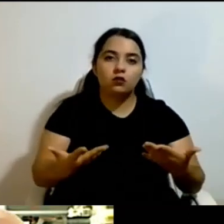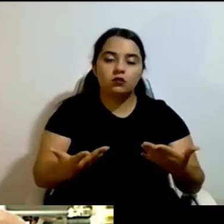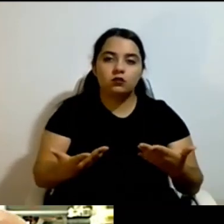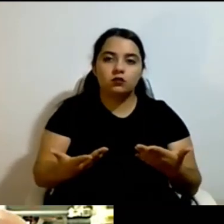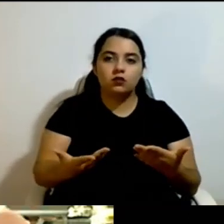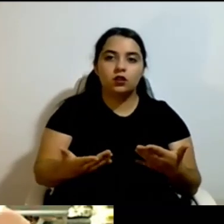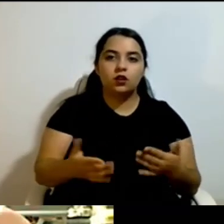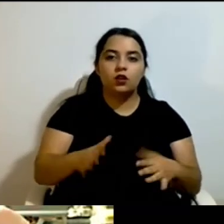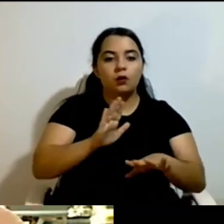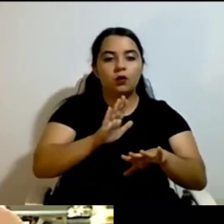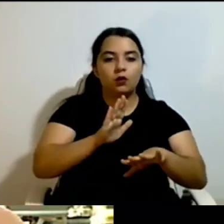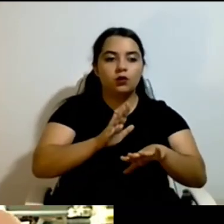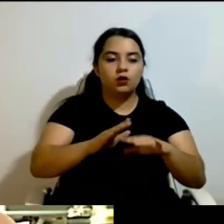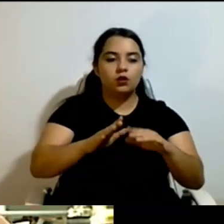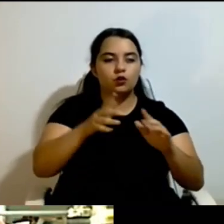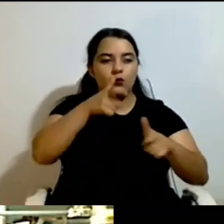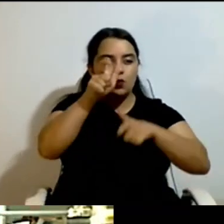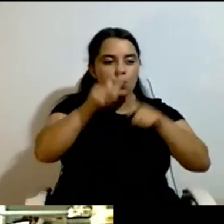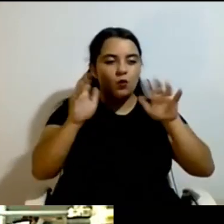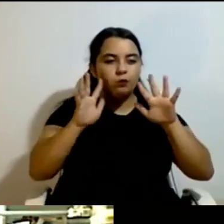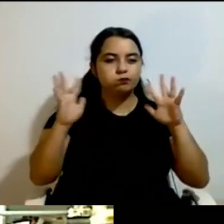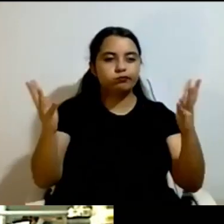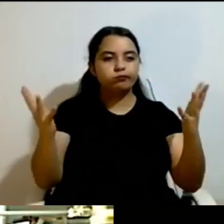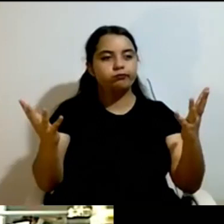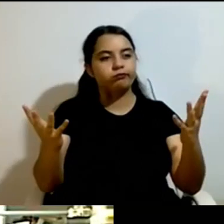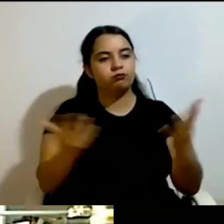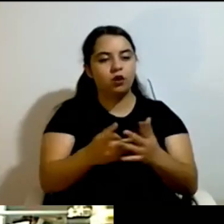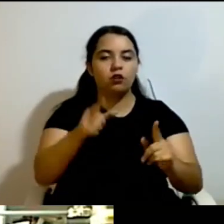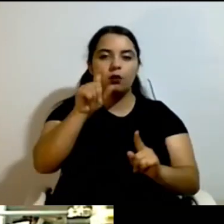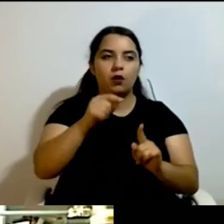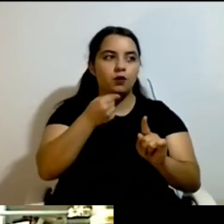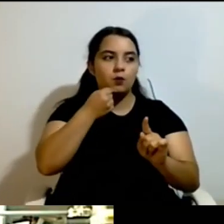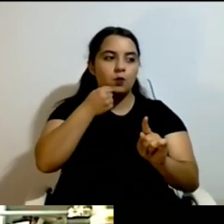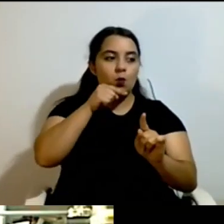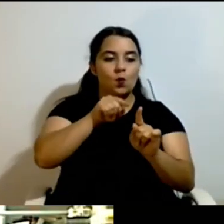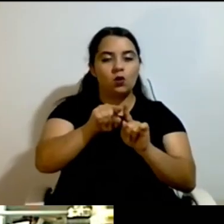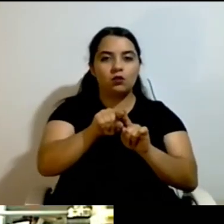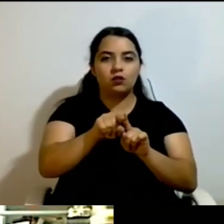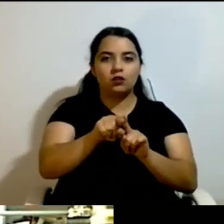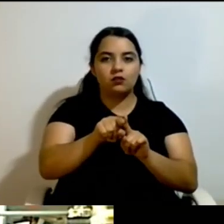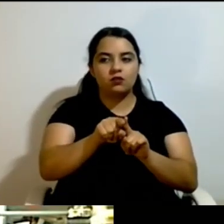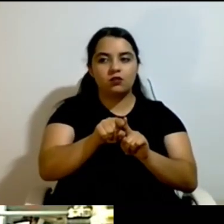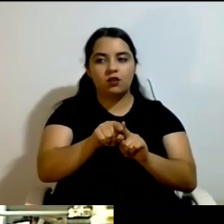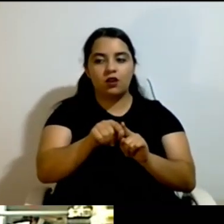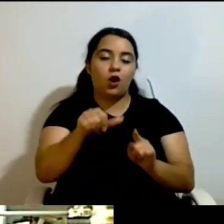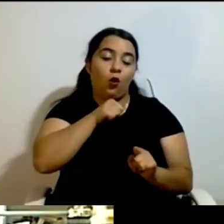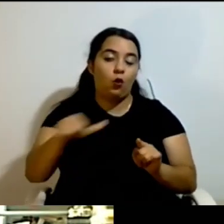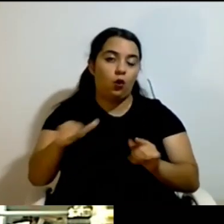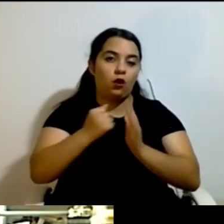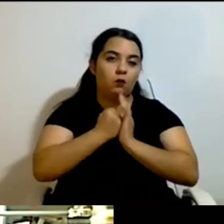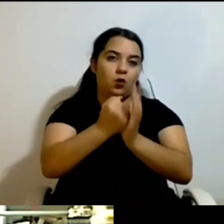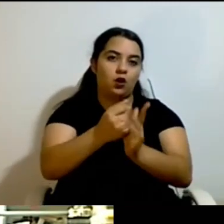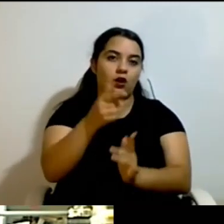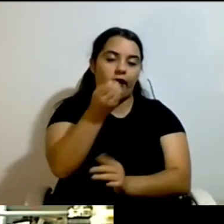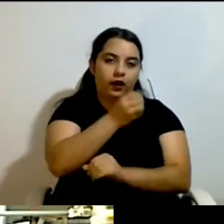agreed to have the children inside. So children can also receive it, which is one of the things you have to learn. I